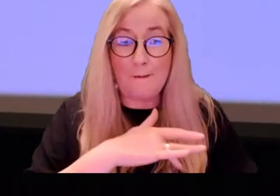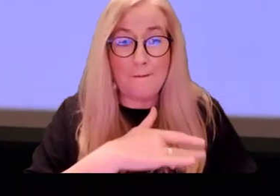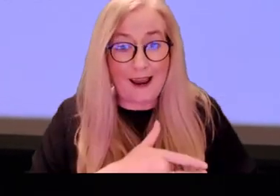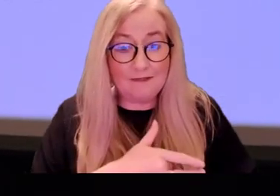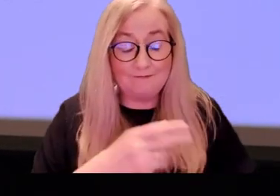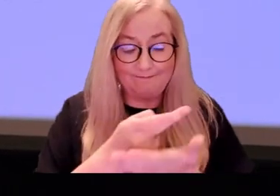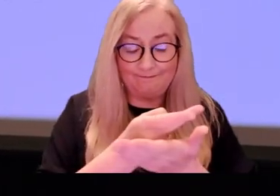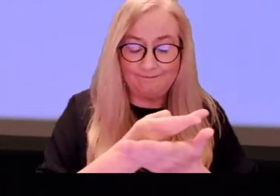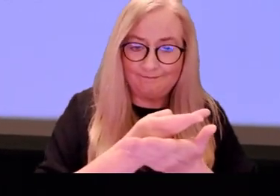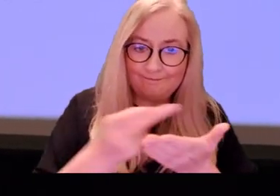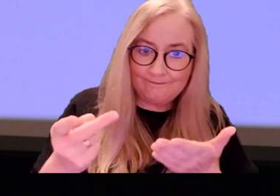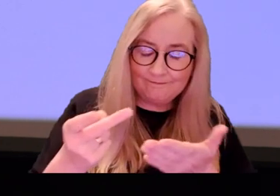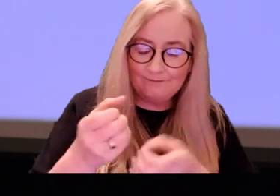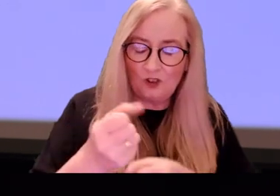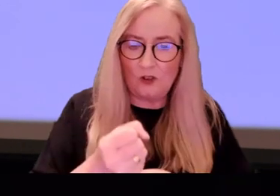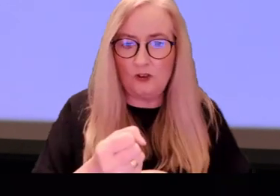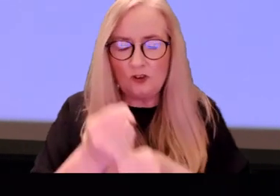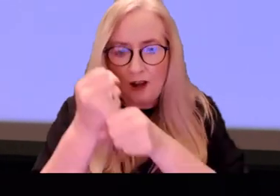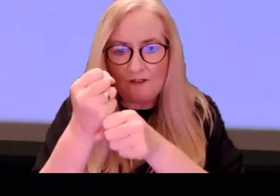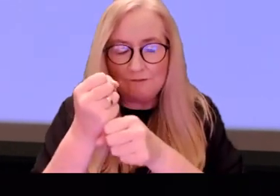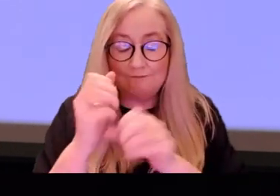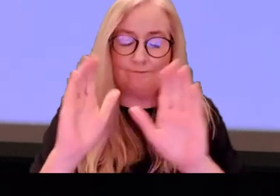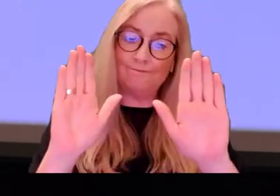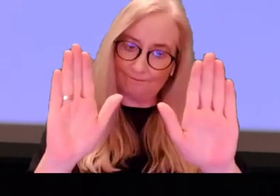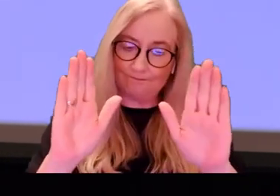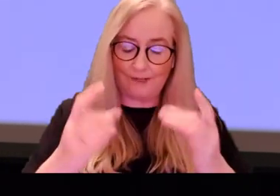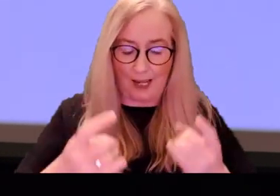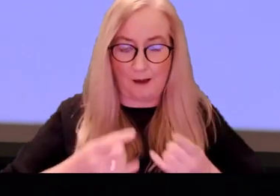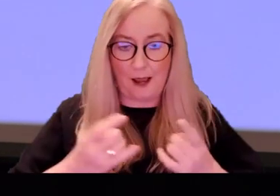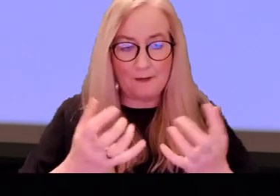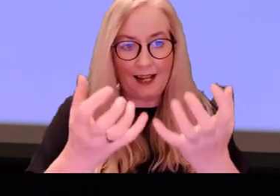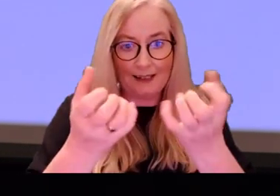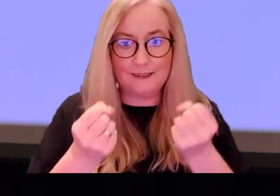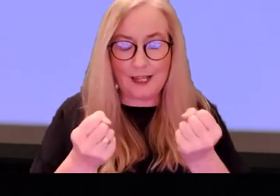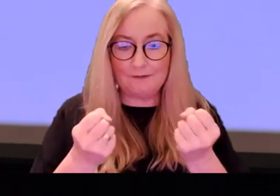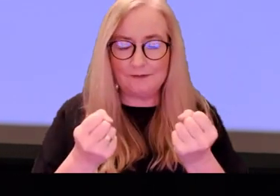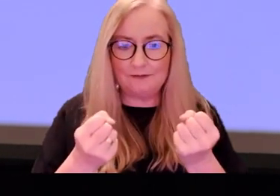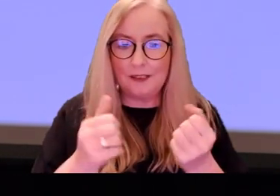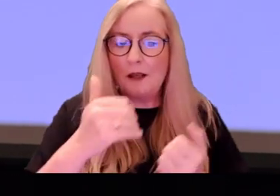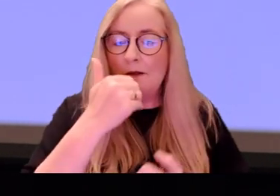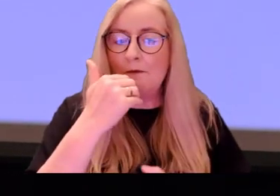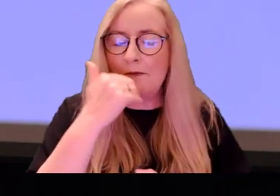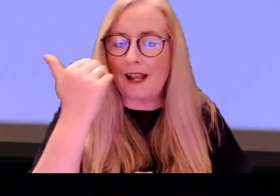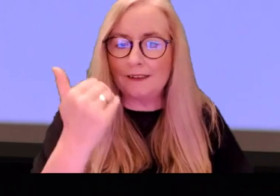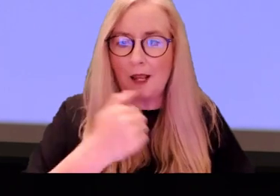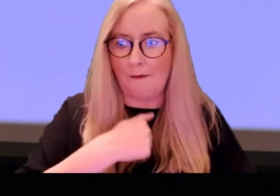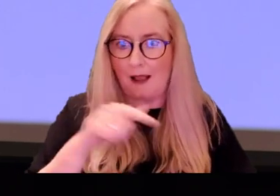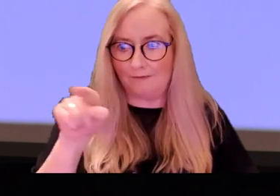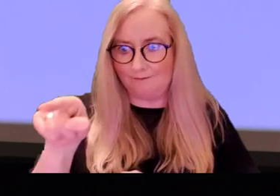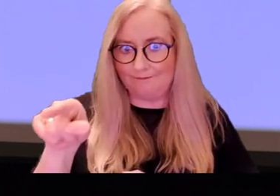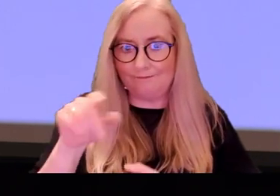exhaustion suffering I'm happy to take that because